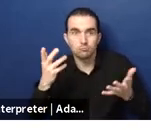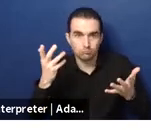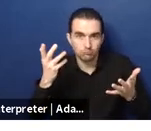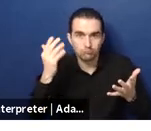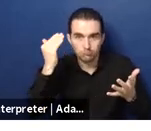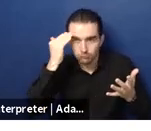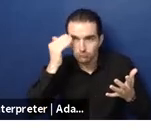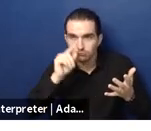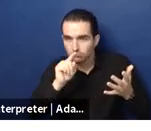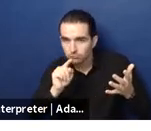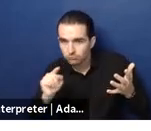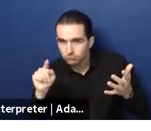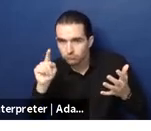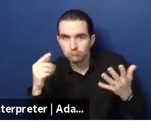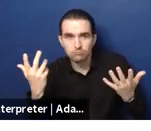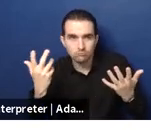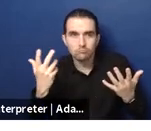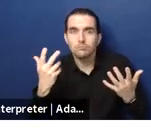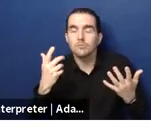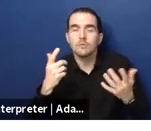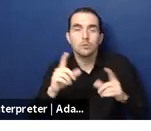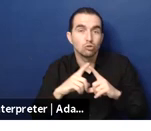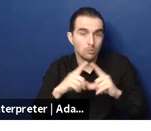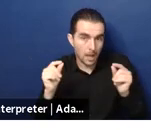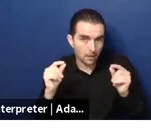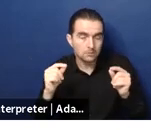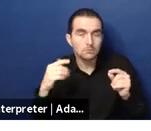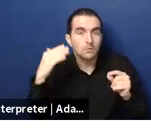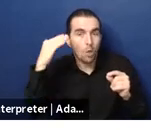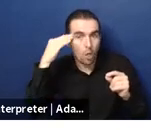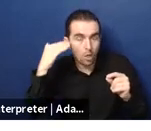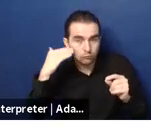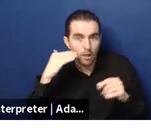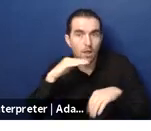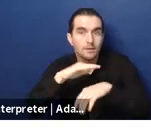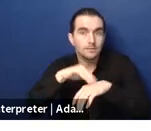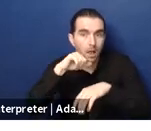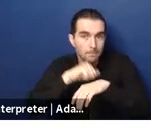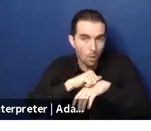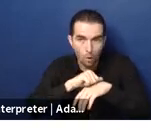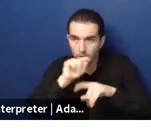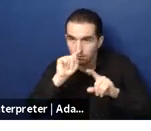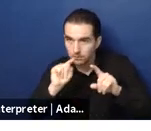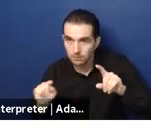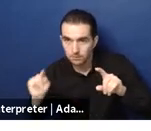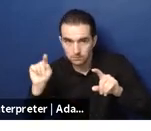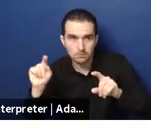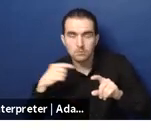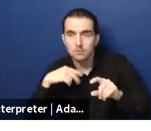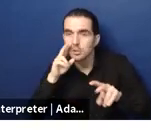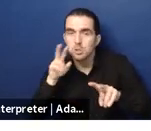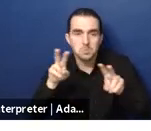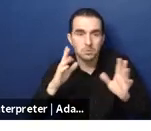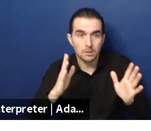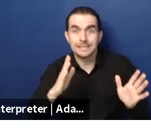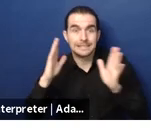that rate of aging is going to affect sort of nearly nearly half the countries in the region it won't just be in east asia